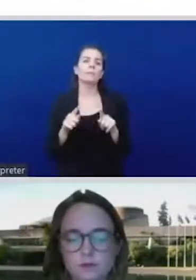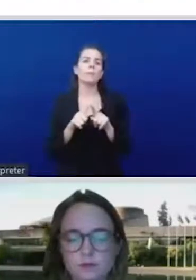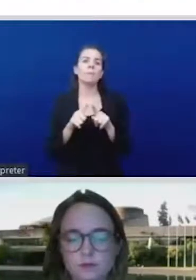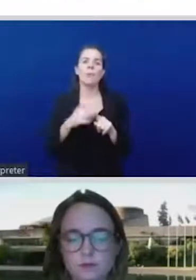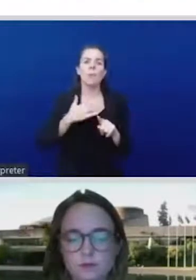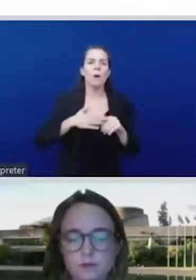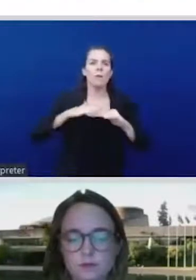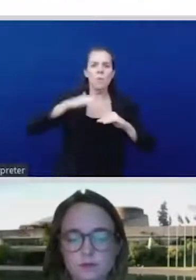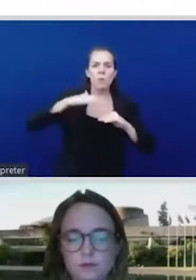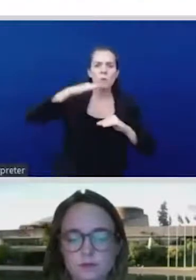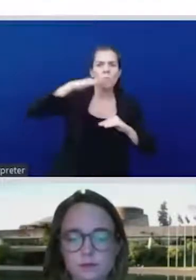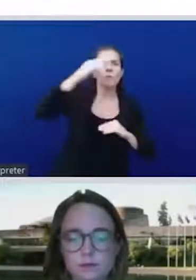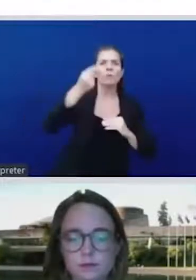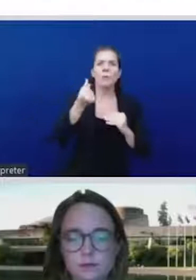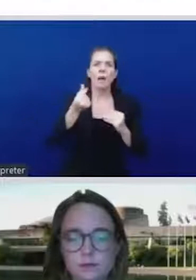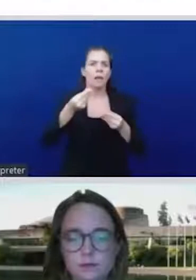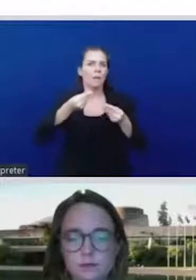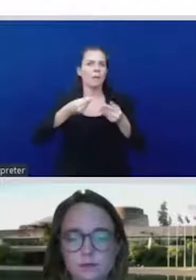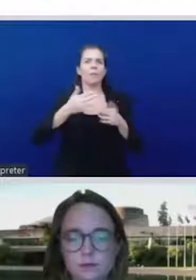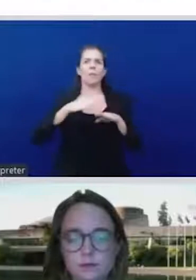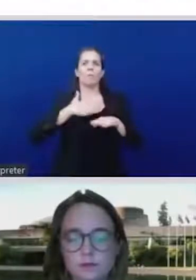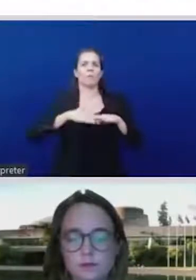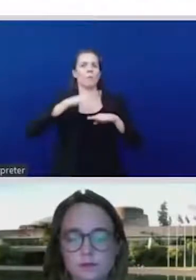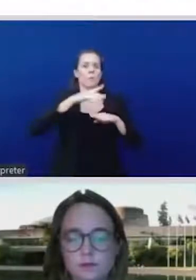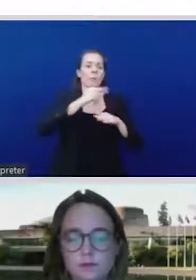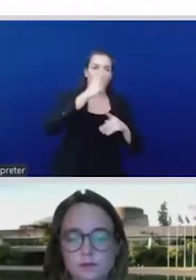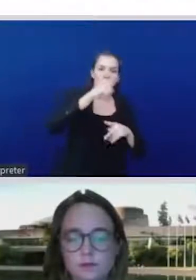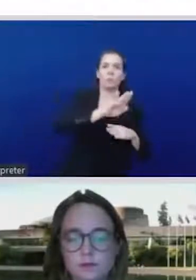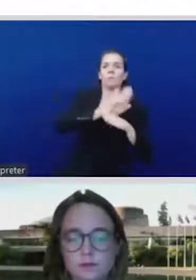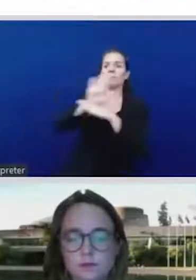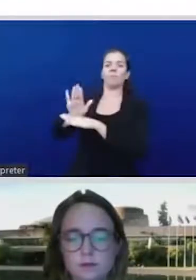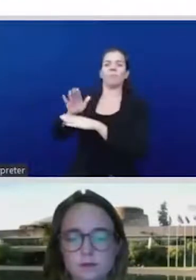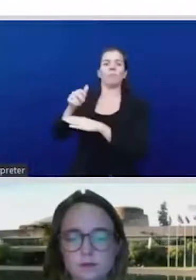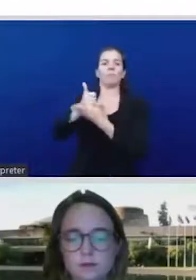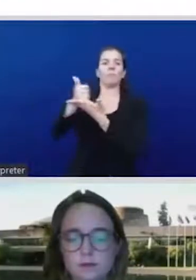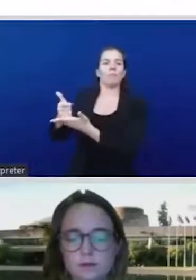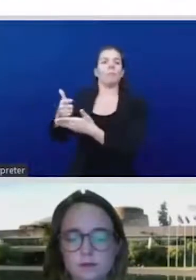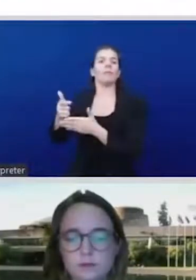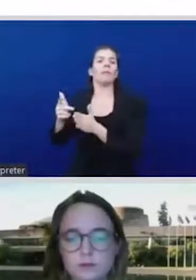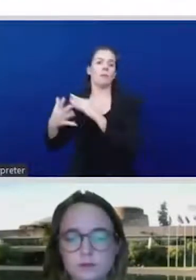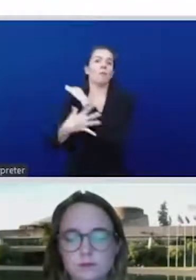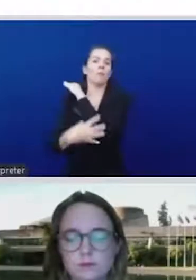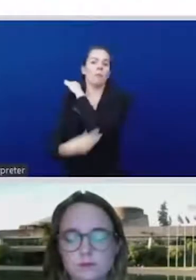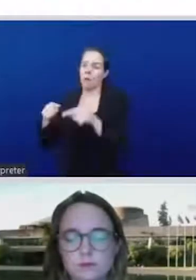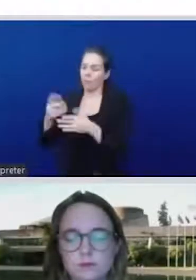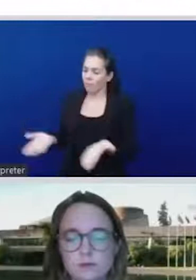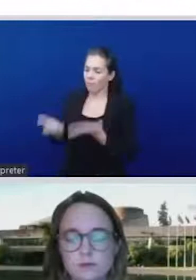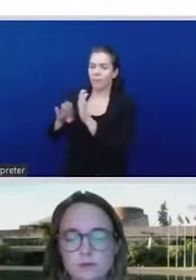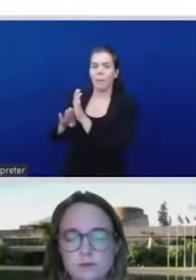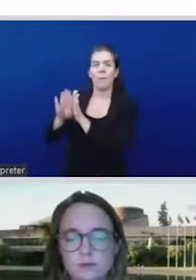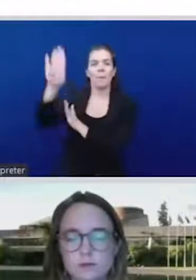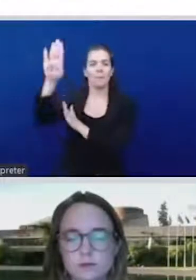their shareholders. At levels which government have freebly accepted, nationalization losses and